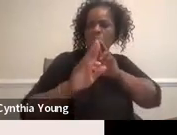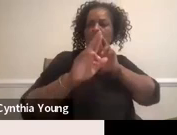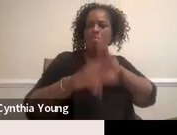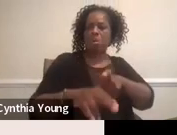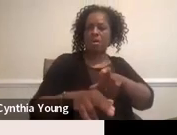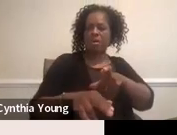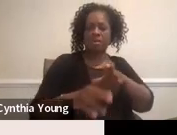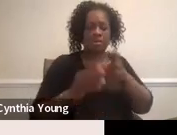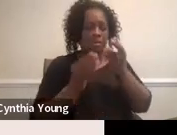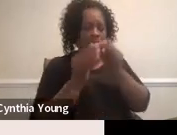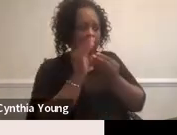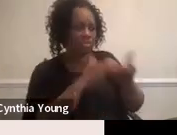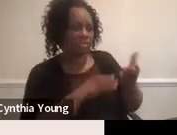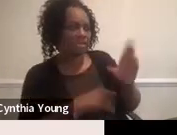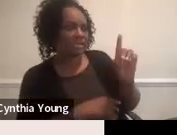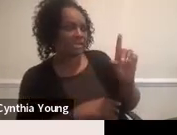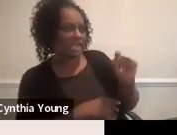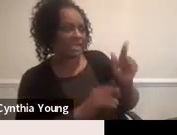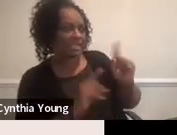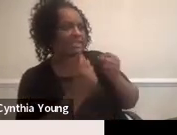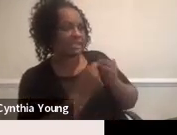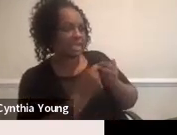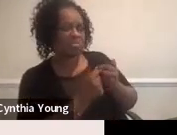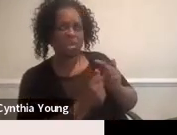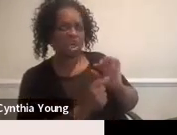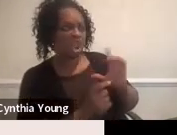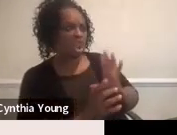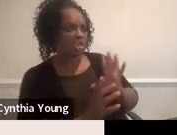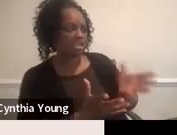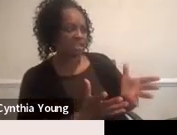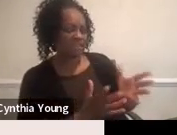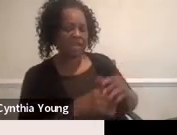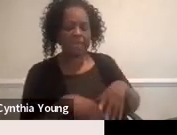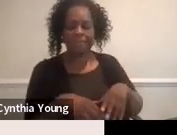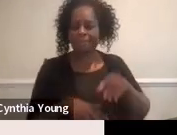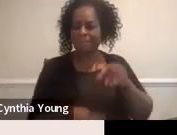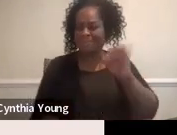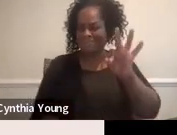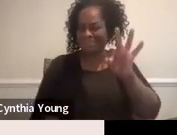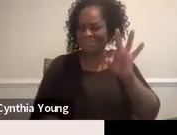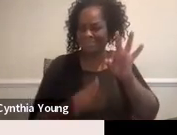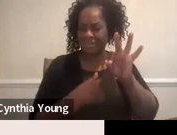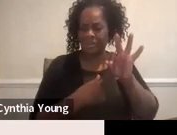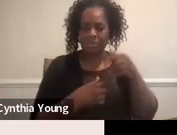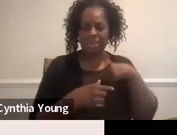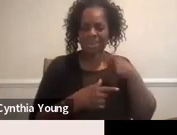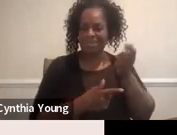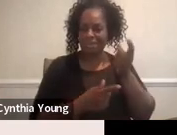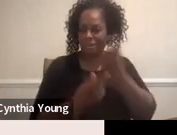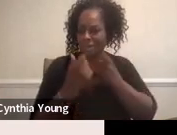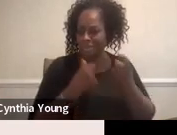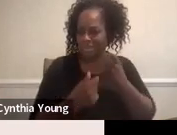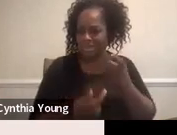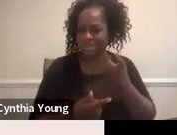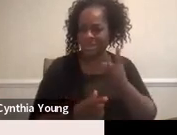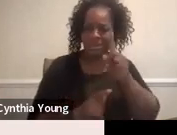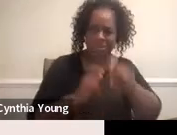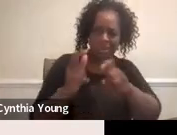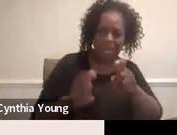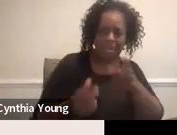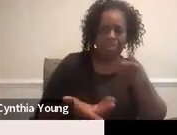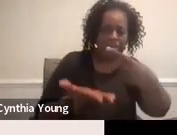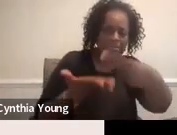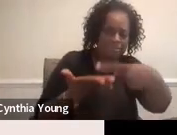team and say, okay, everything is fine. If we have questions, we might want to have a